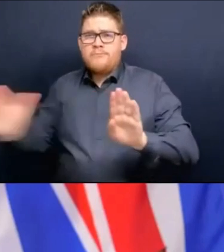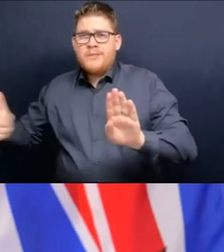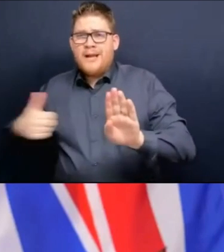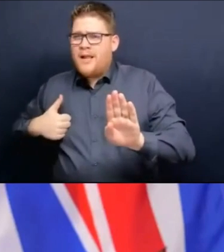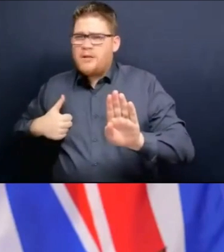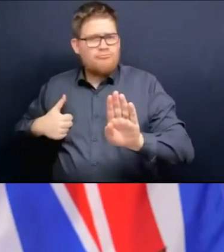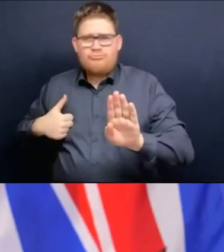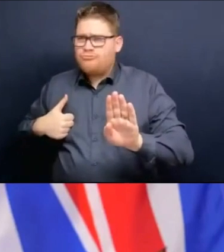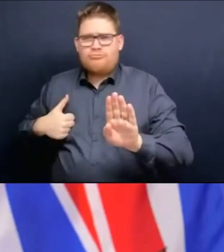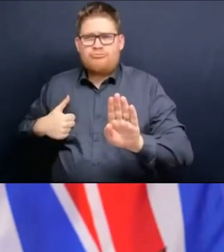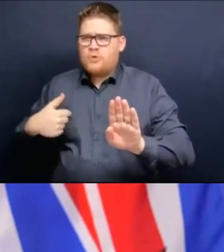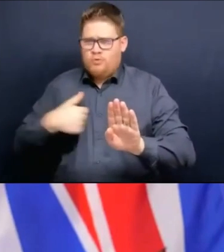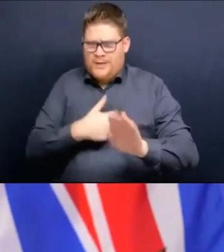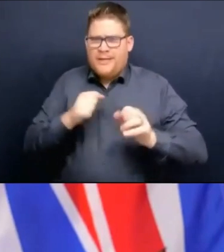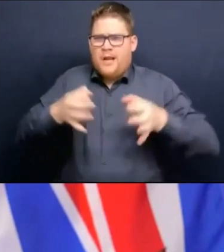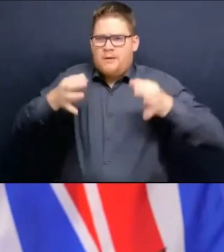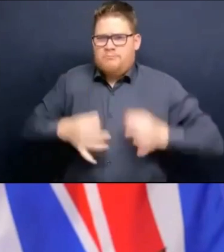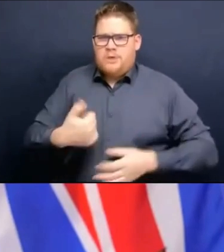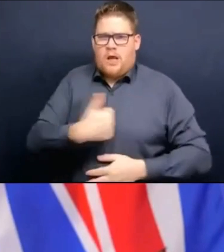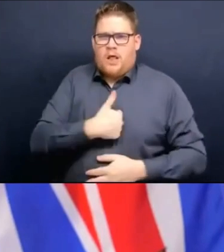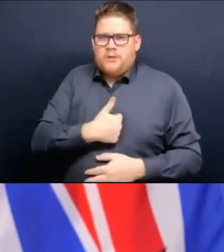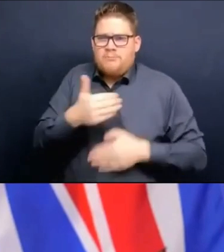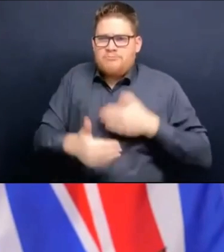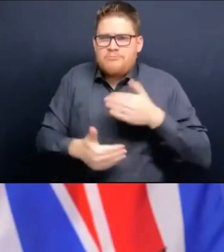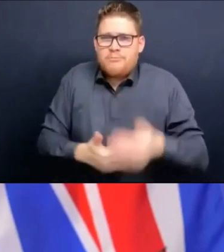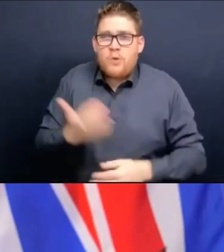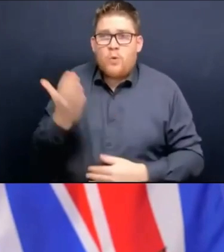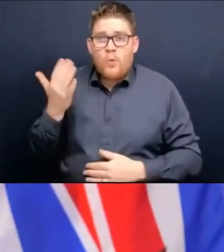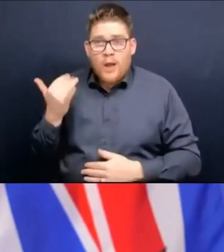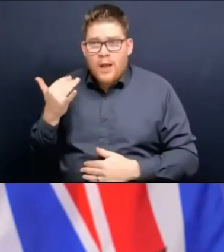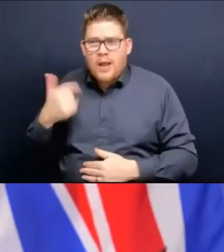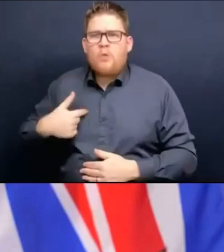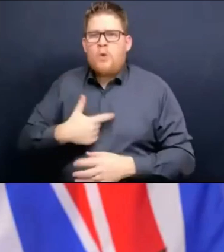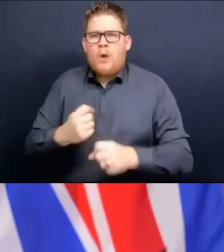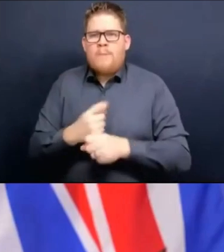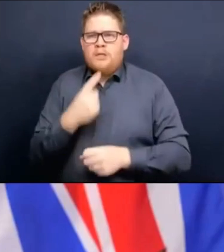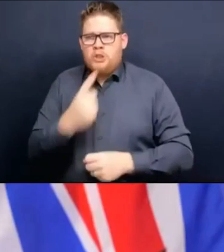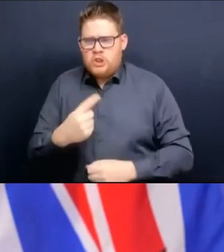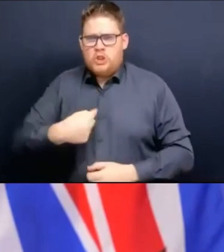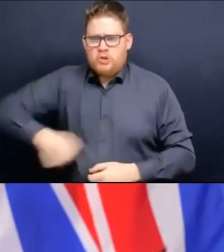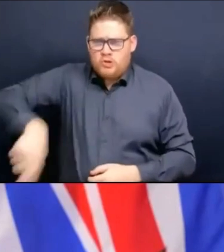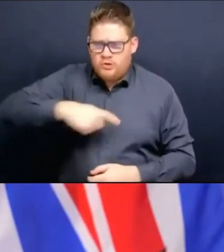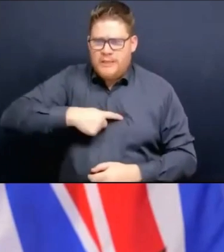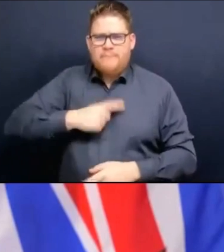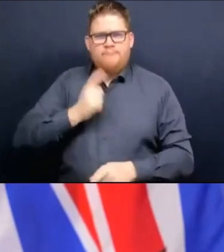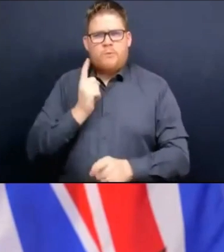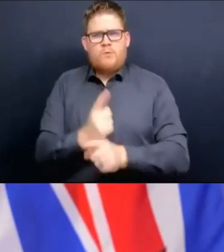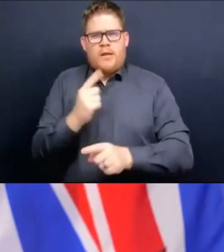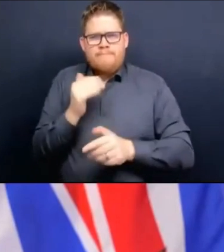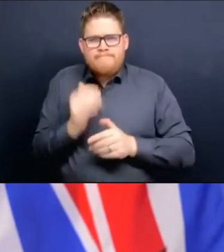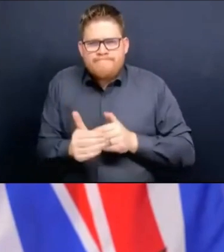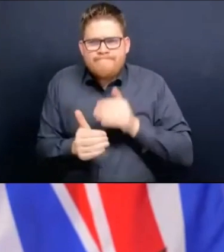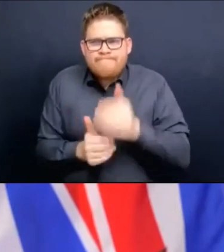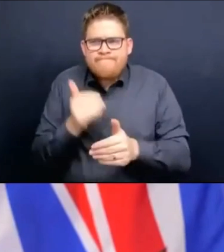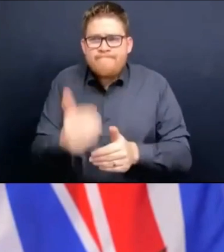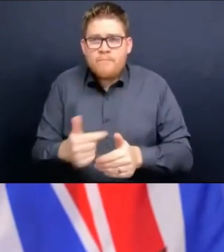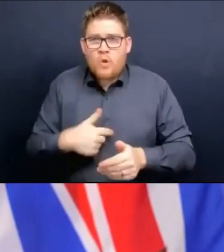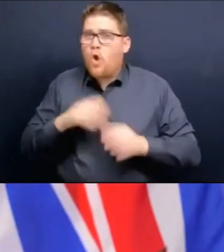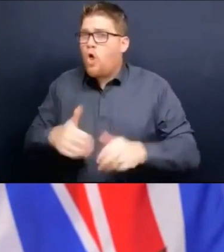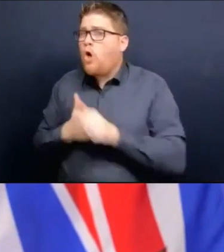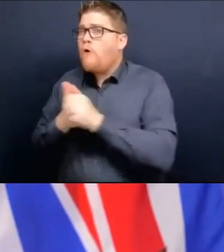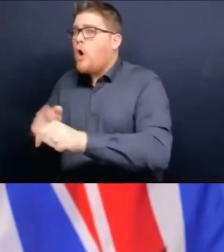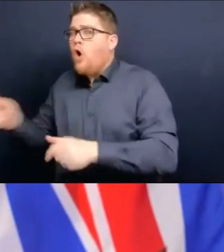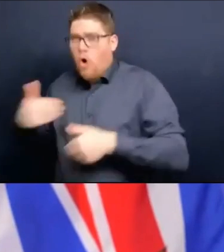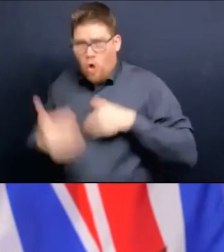made over the past two years are not in vain. And therefore, a measured approach is how we've addressed all of these issues going back to